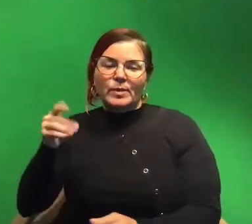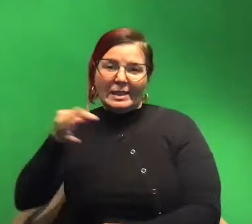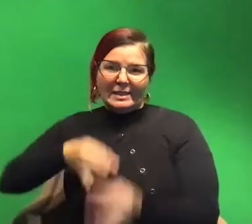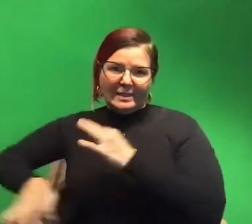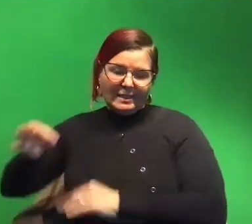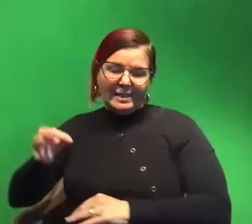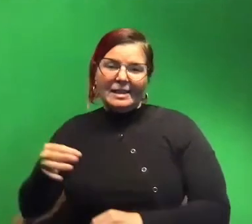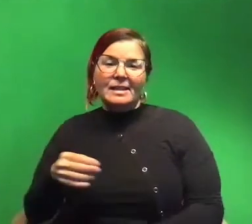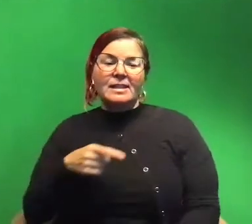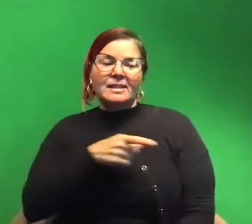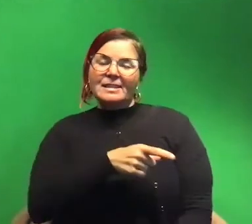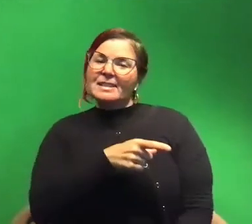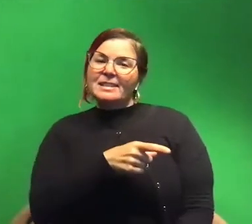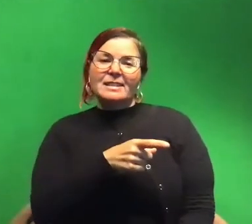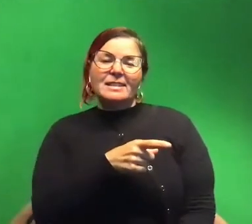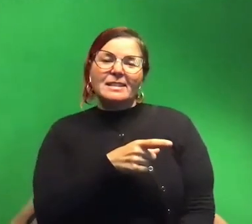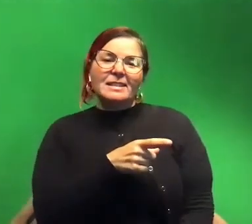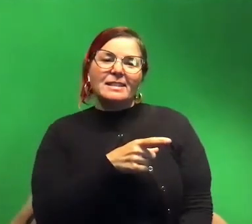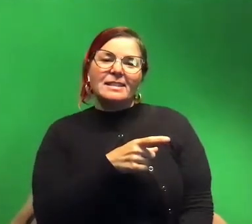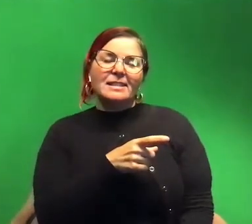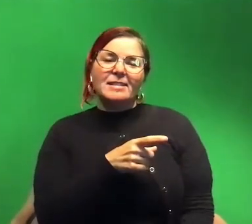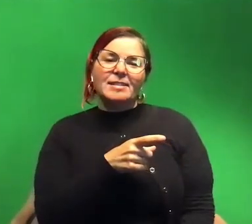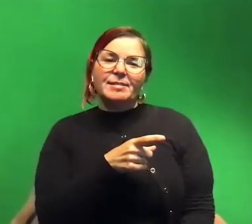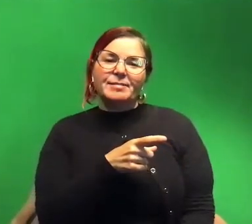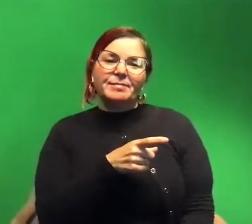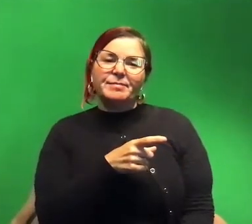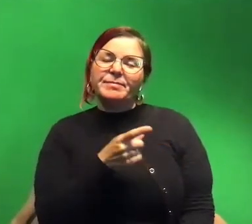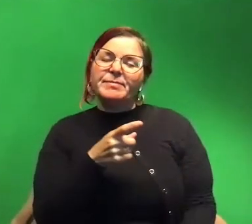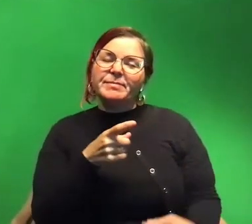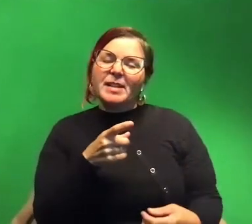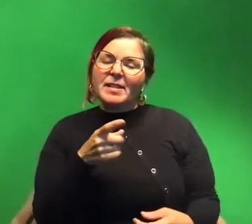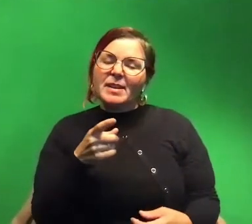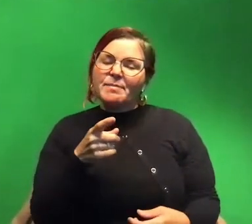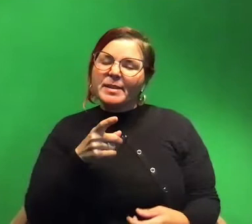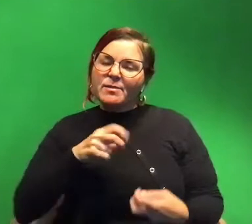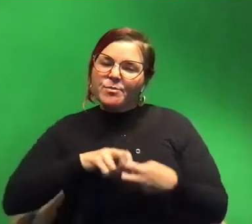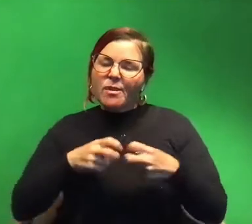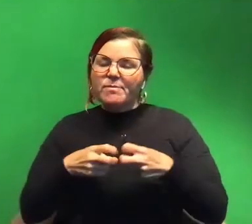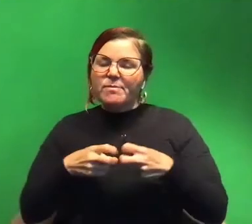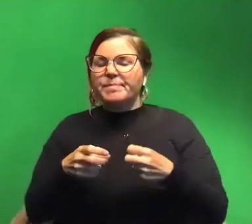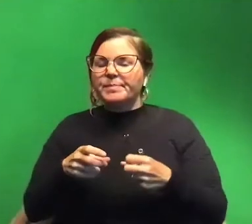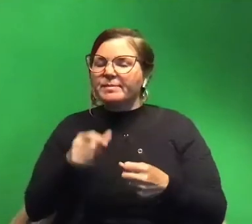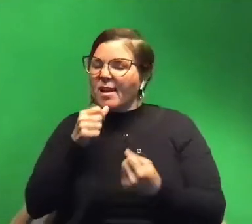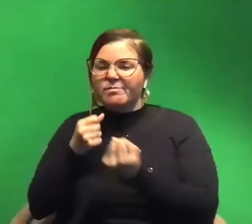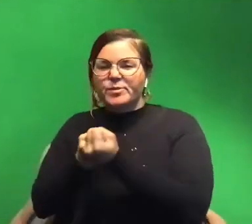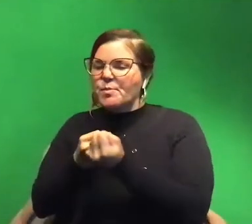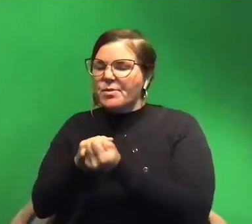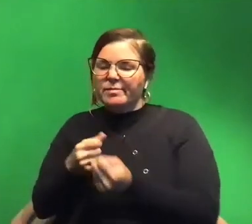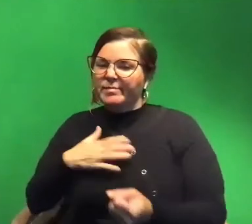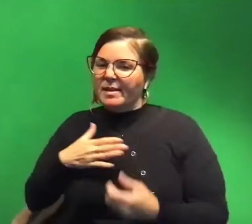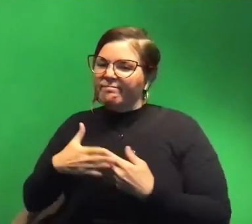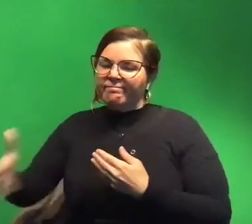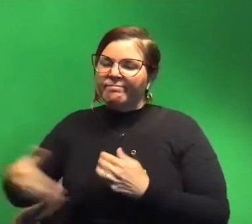he he gave me a little bit of trouble just in my next steps of life um